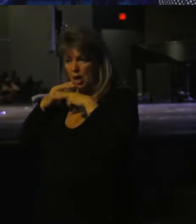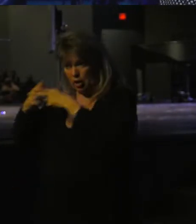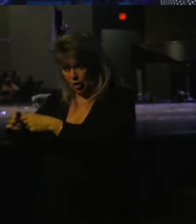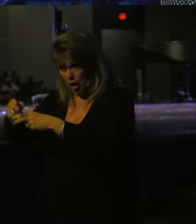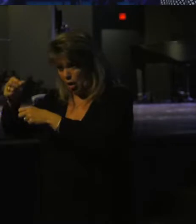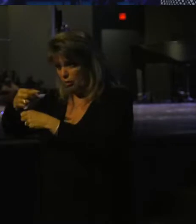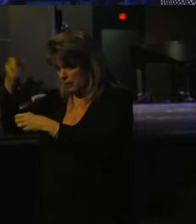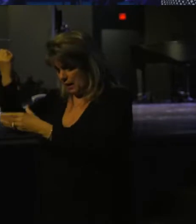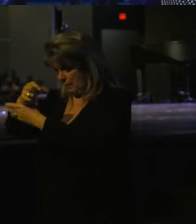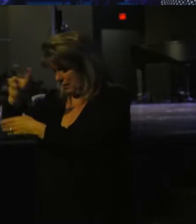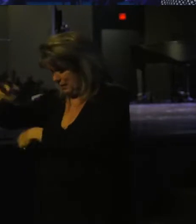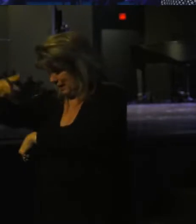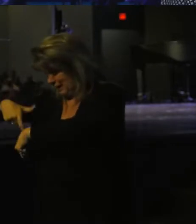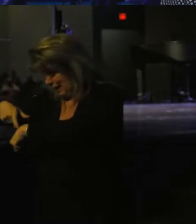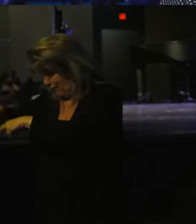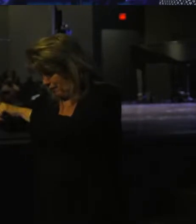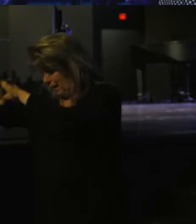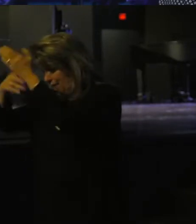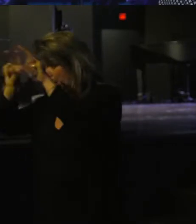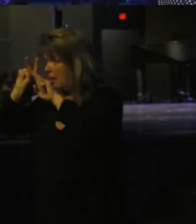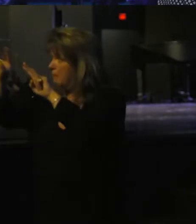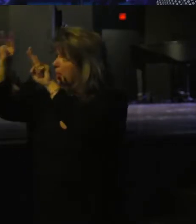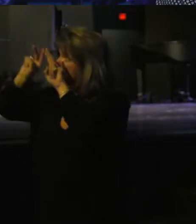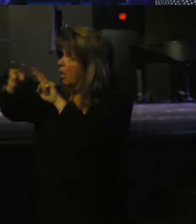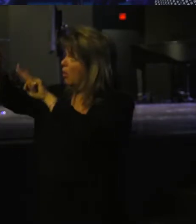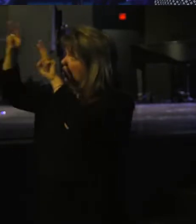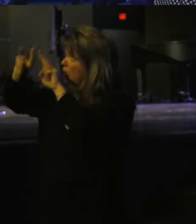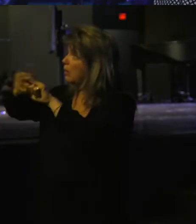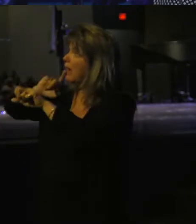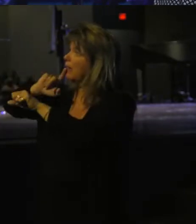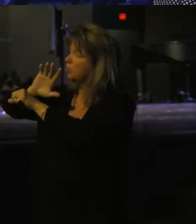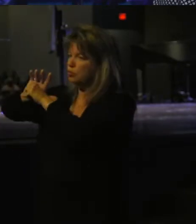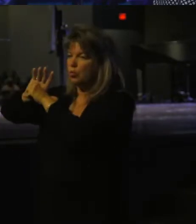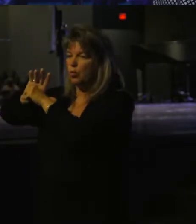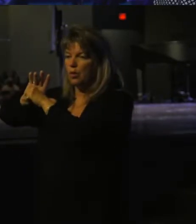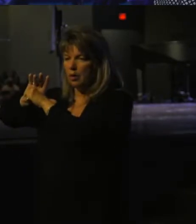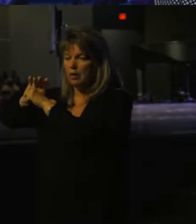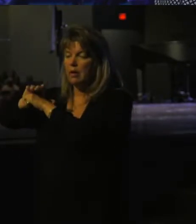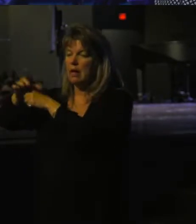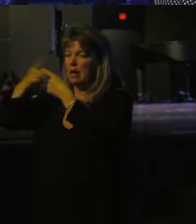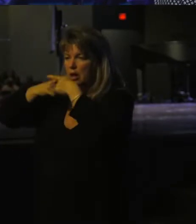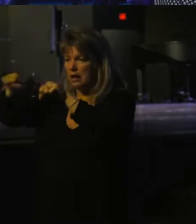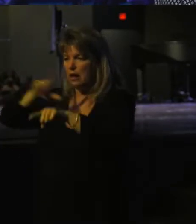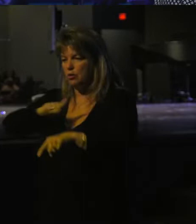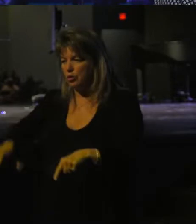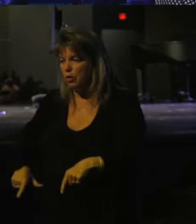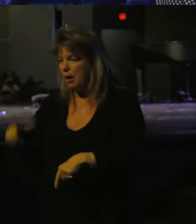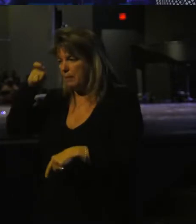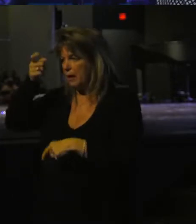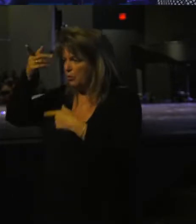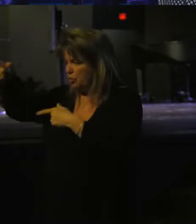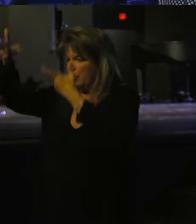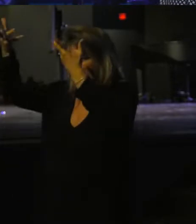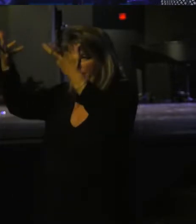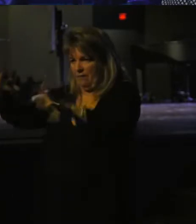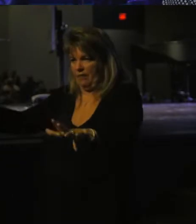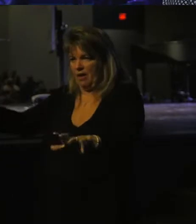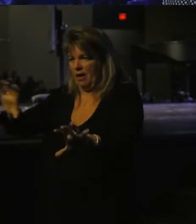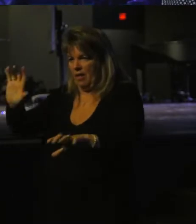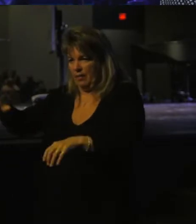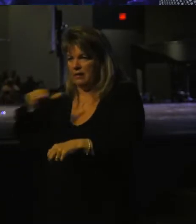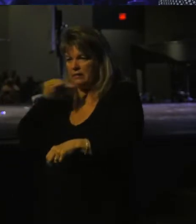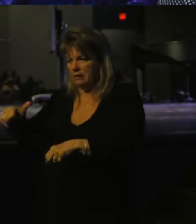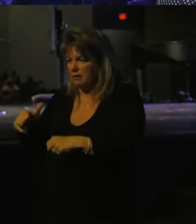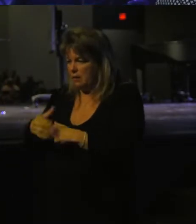It says, Behold, I have sworn, declares the Lord, because you have done this and have not